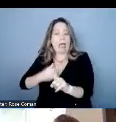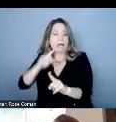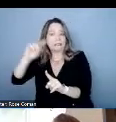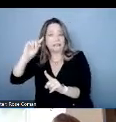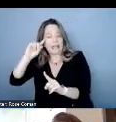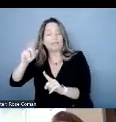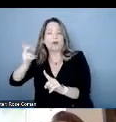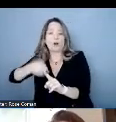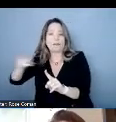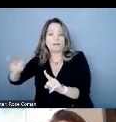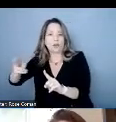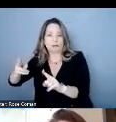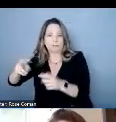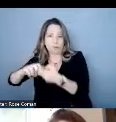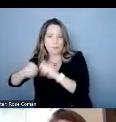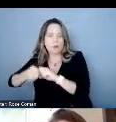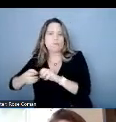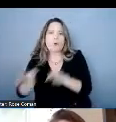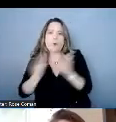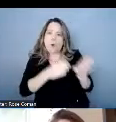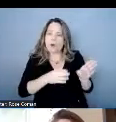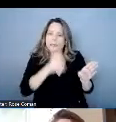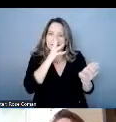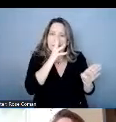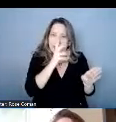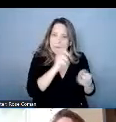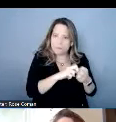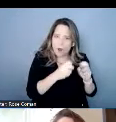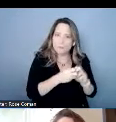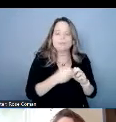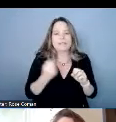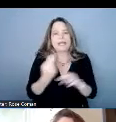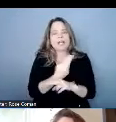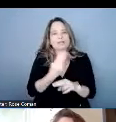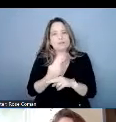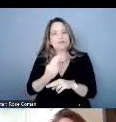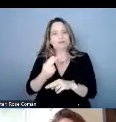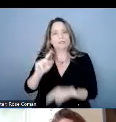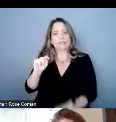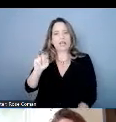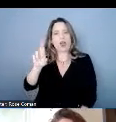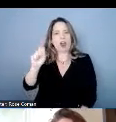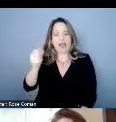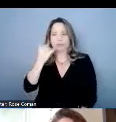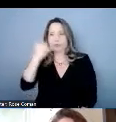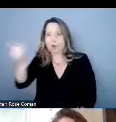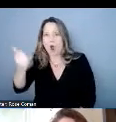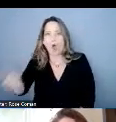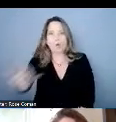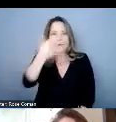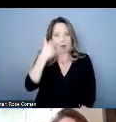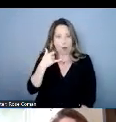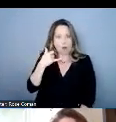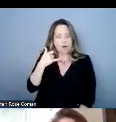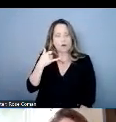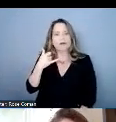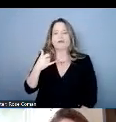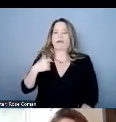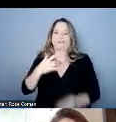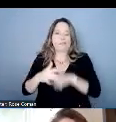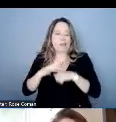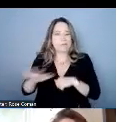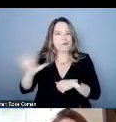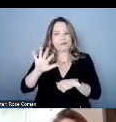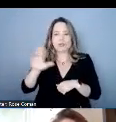and receive telephone calls trs is available in all 50 states including district of colombia puerto rico